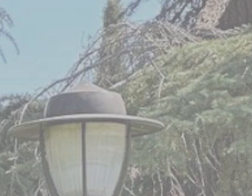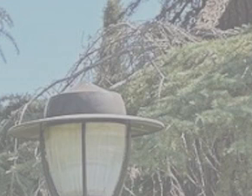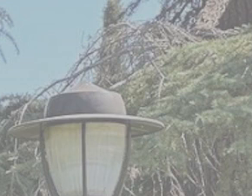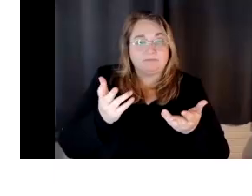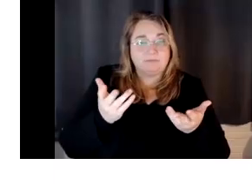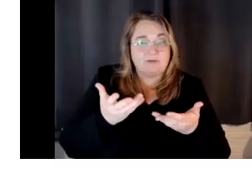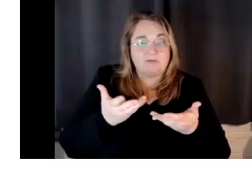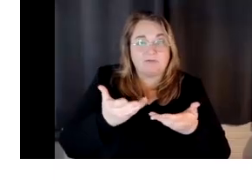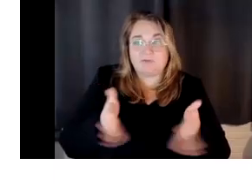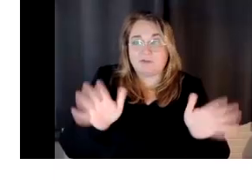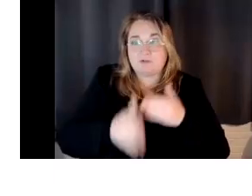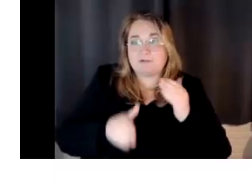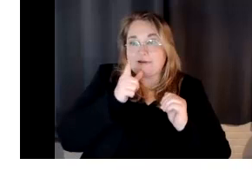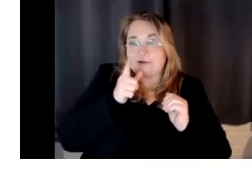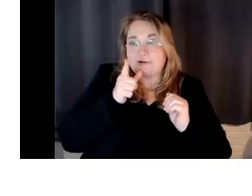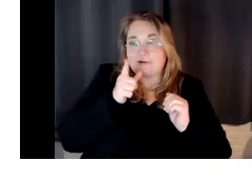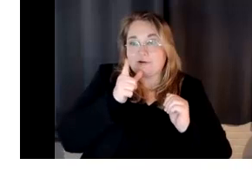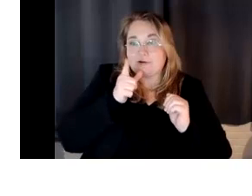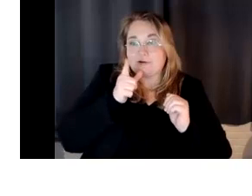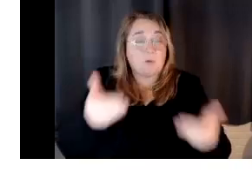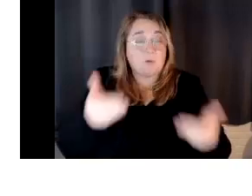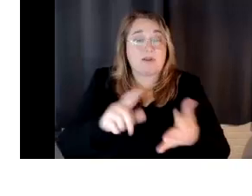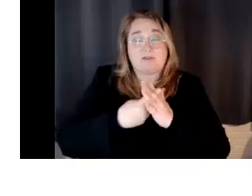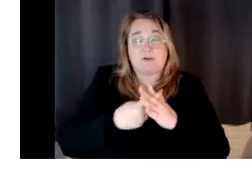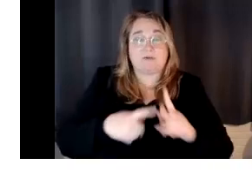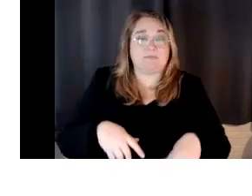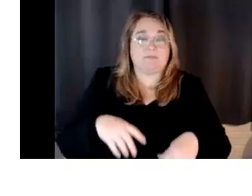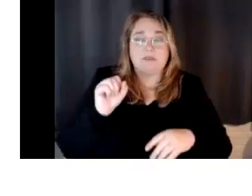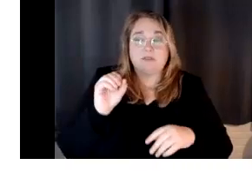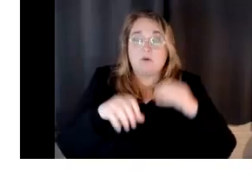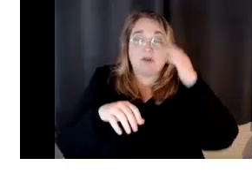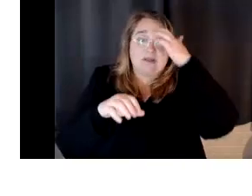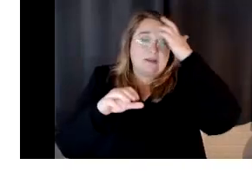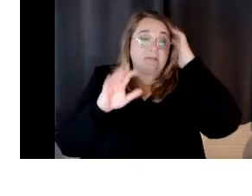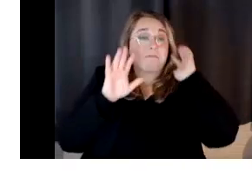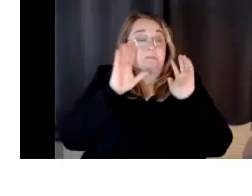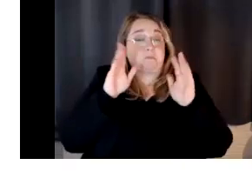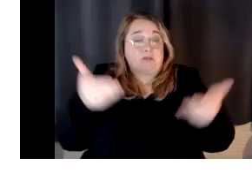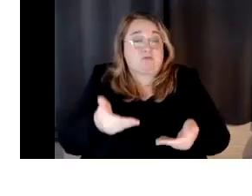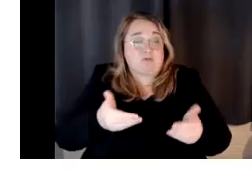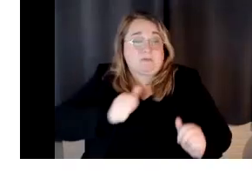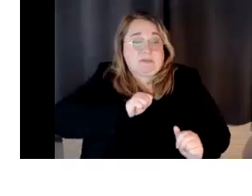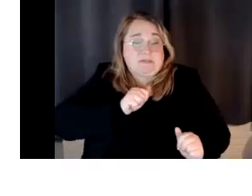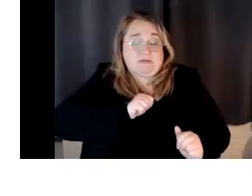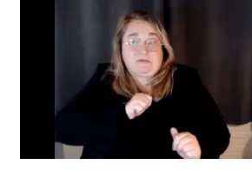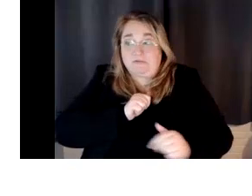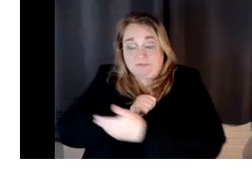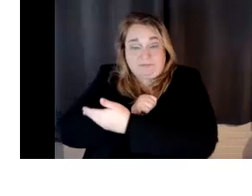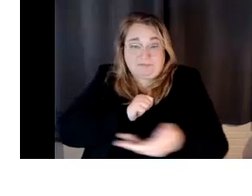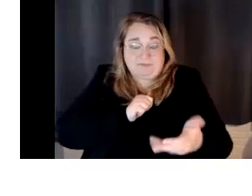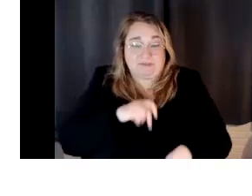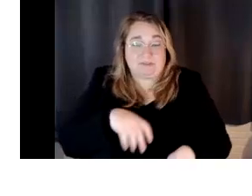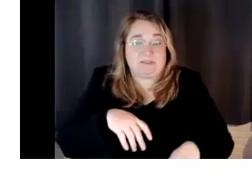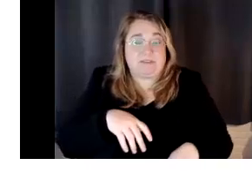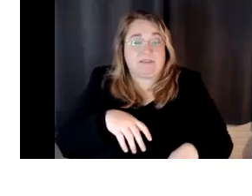Um, so let us introduce ourselves for those of you who don't